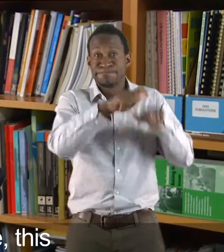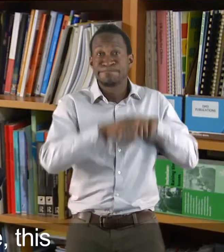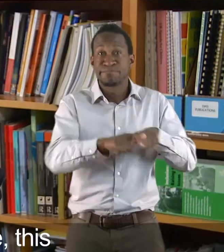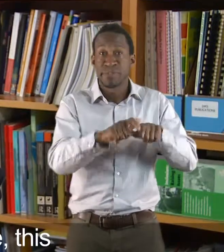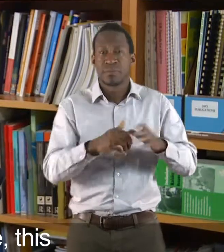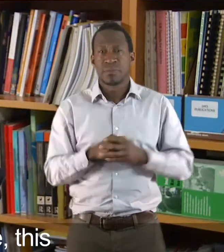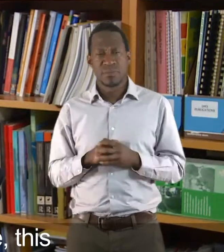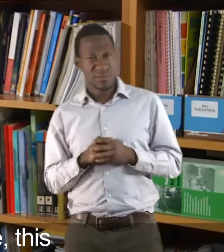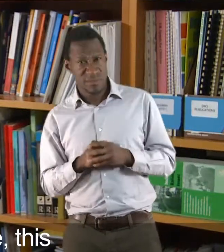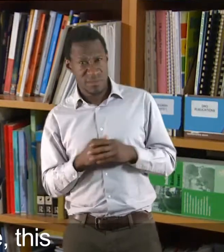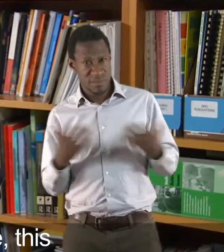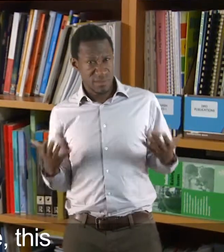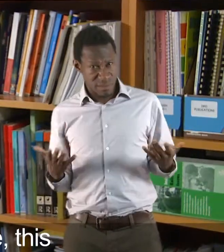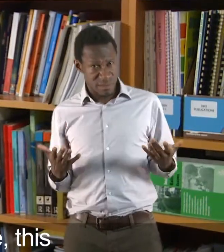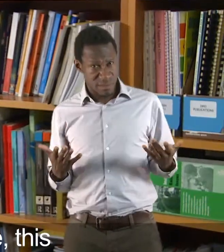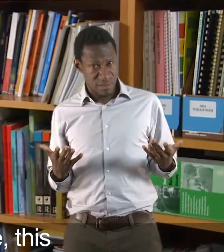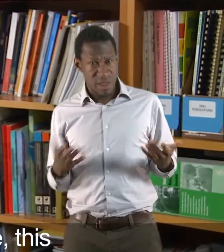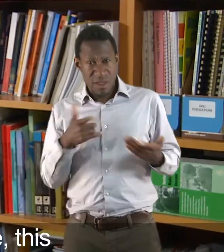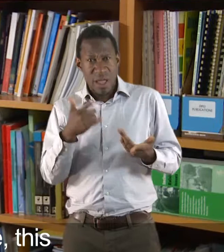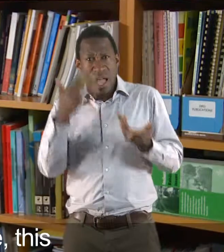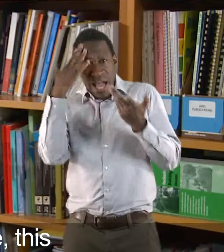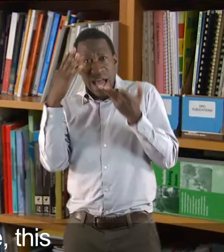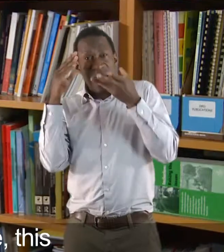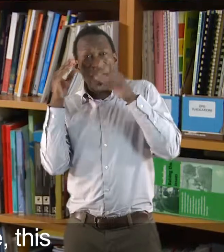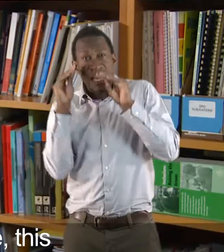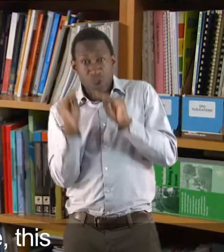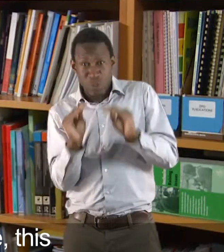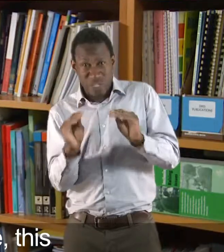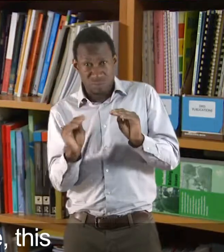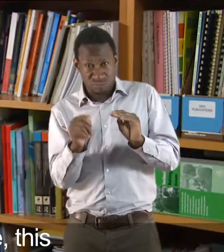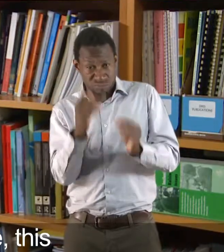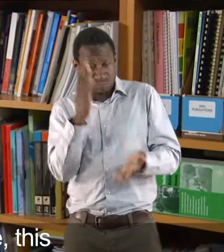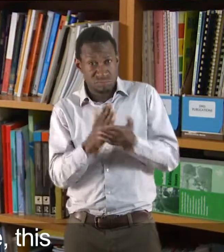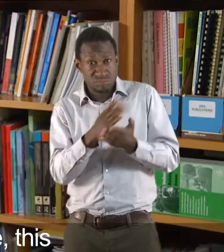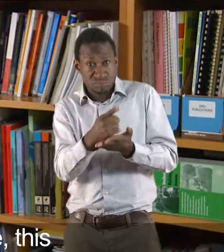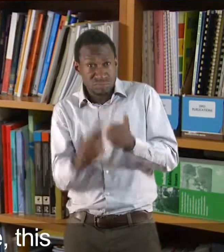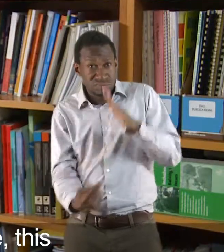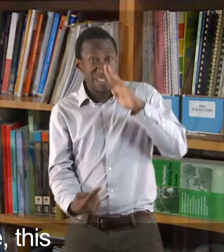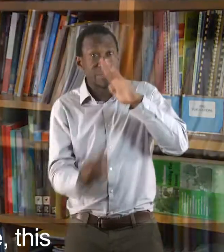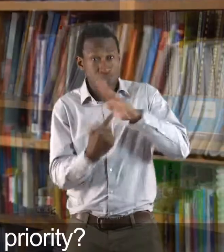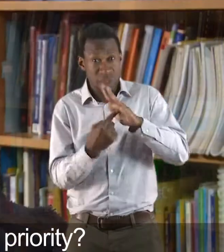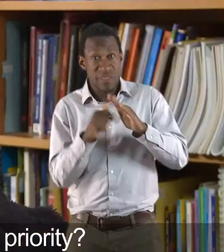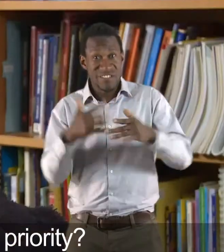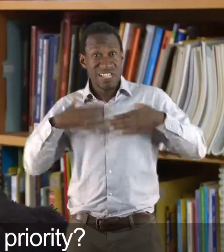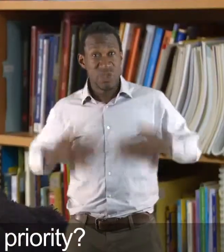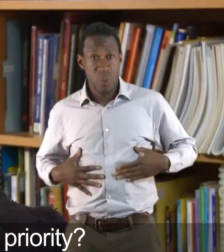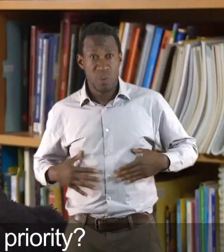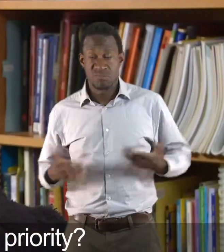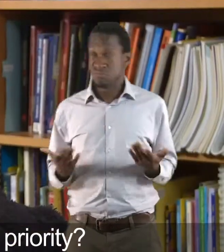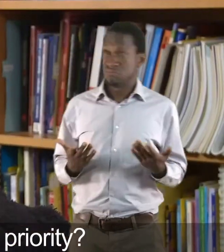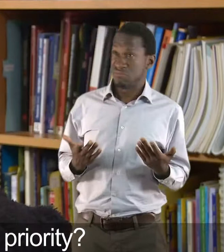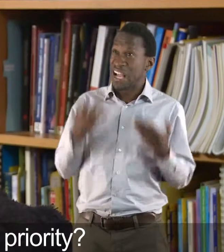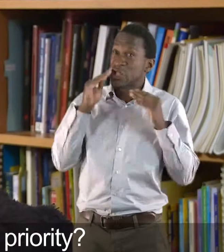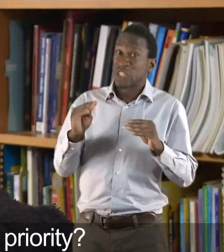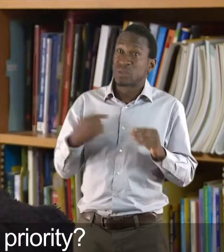So about the age of six, about the age of 12, this programme, and would continue. Did your education